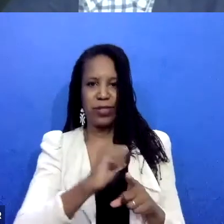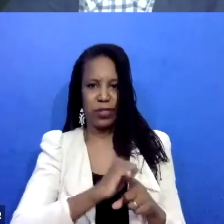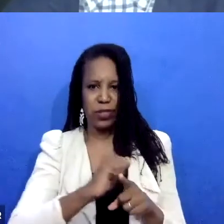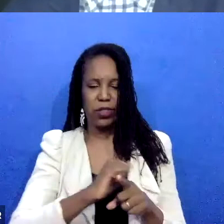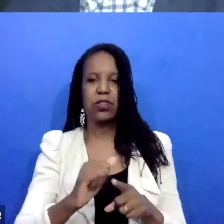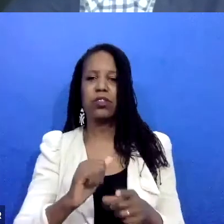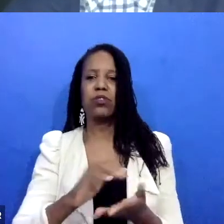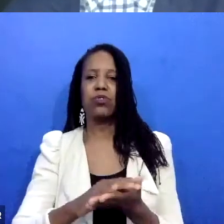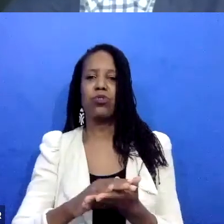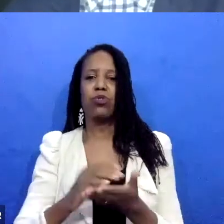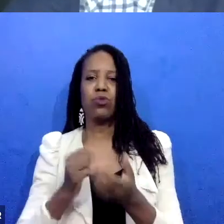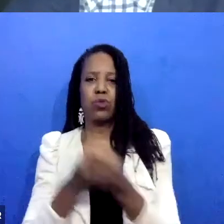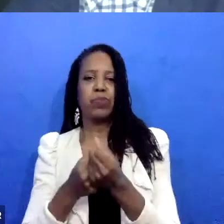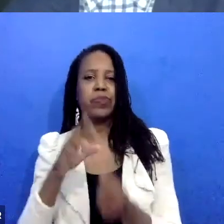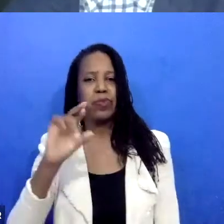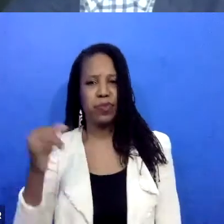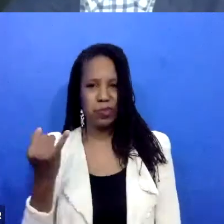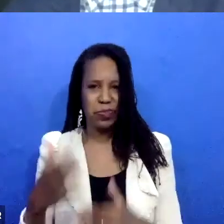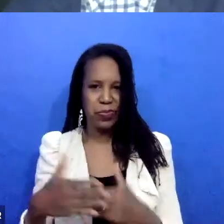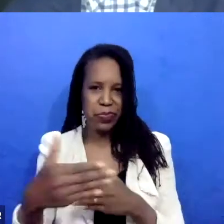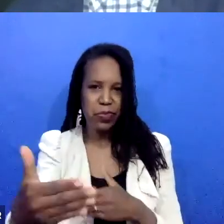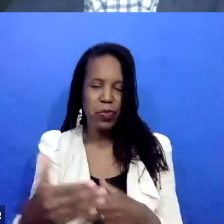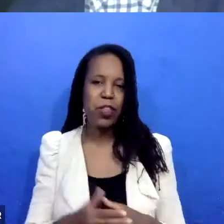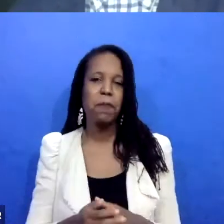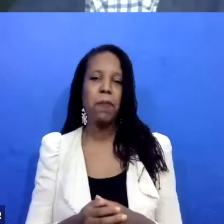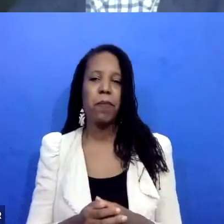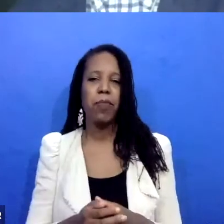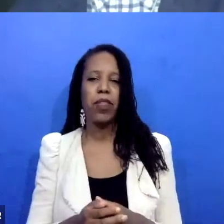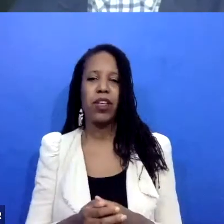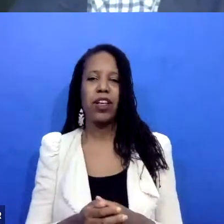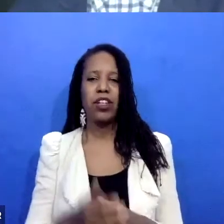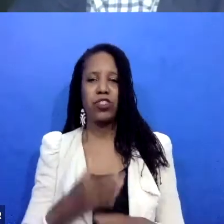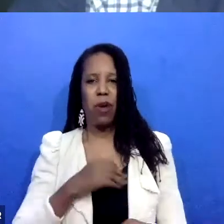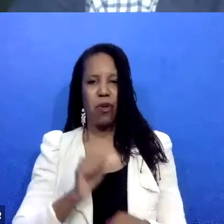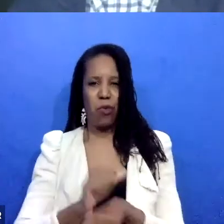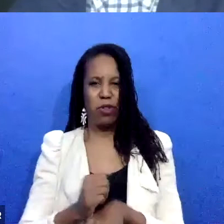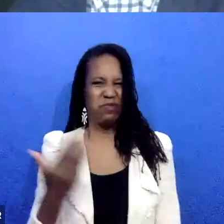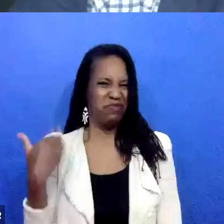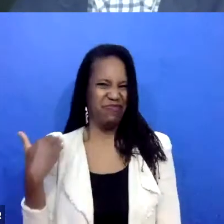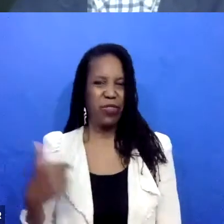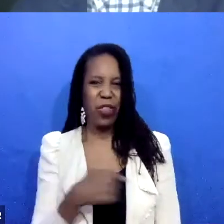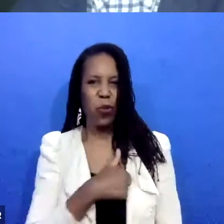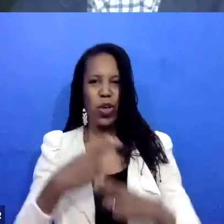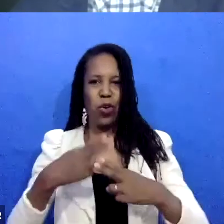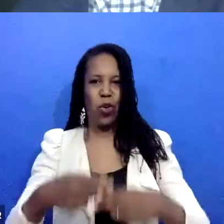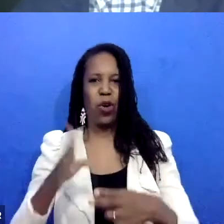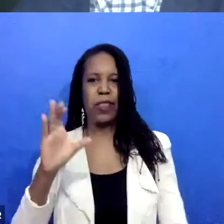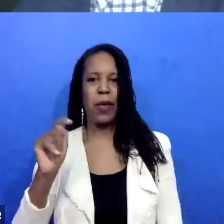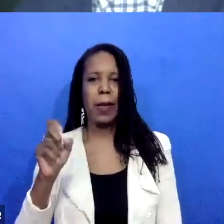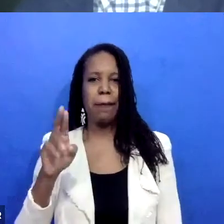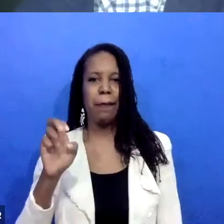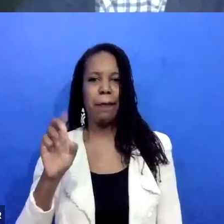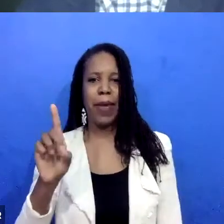into this work, primarily through, I guess, what we used to call the battered women's movement back in the late 80s and early 90s,